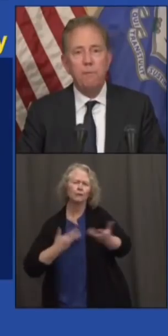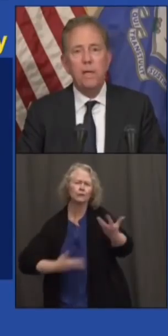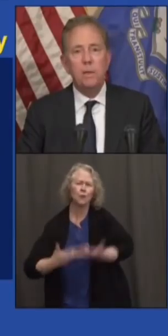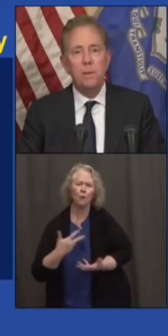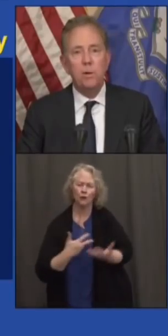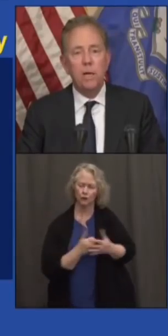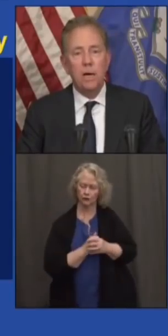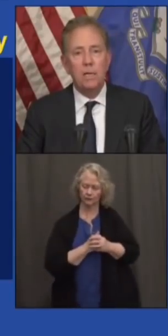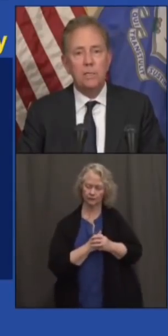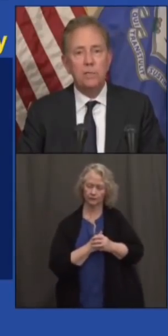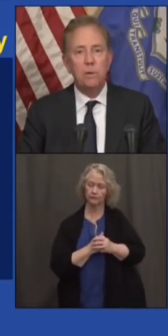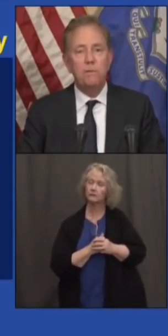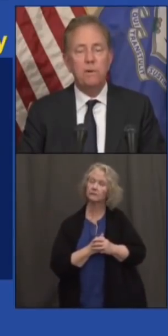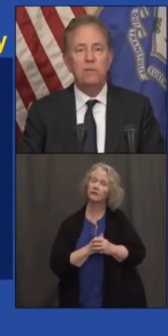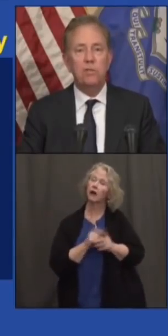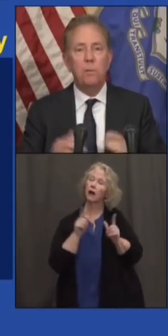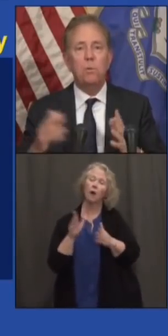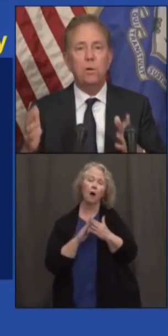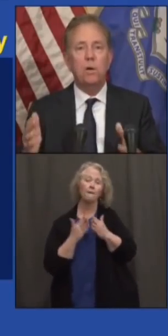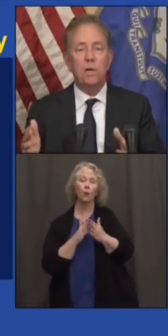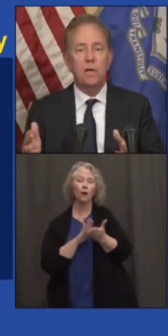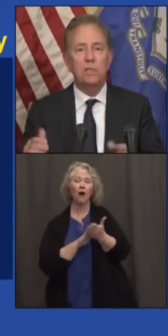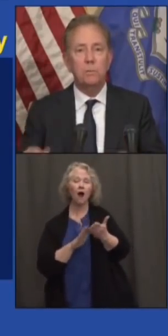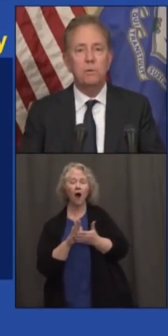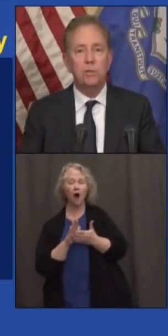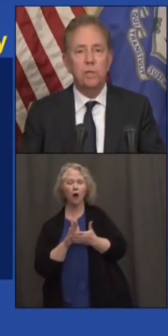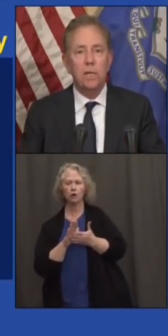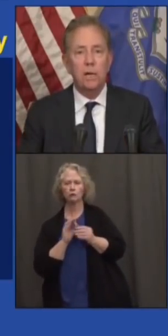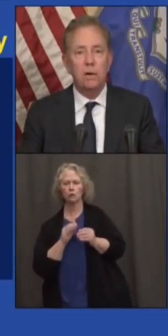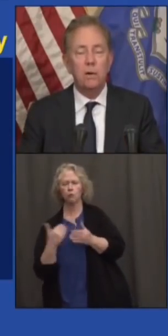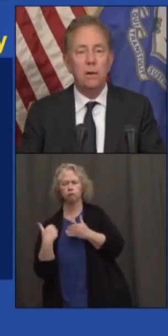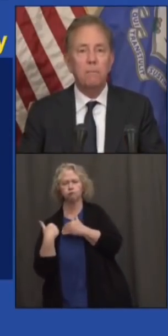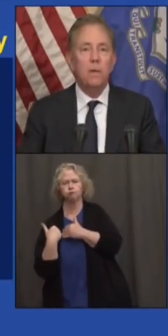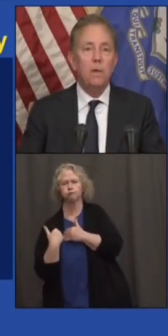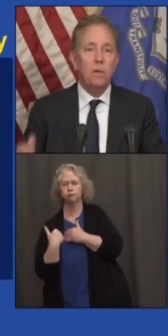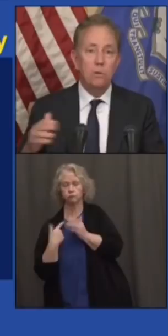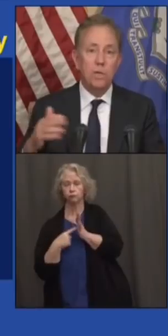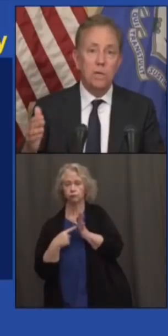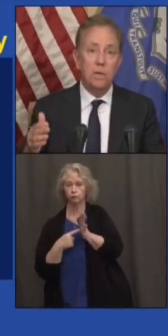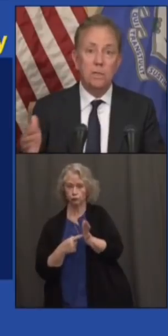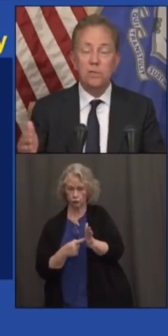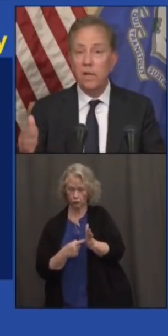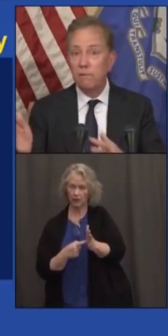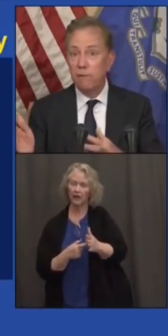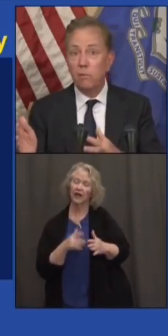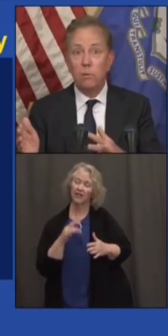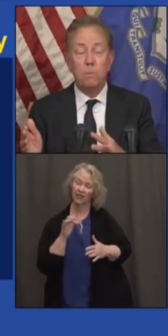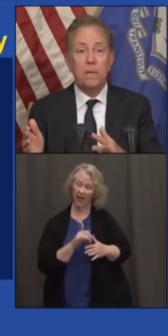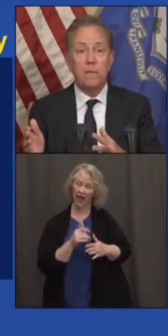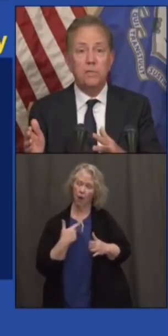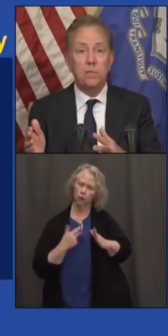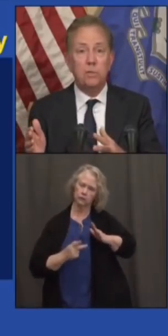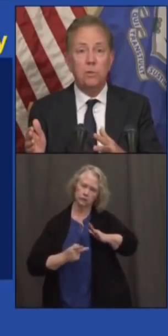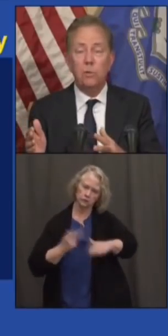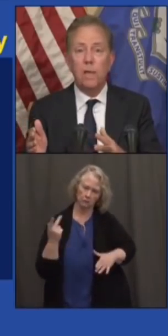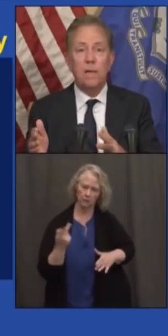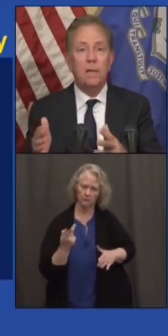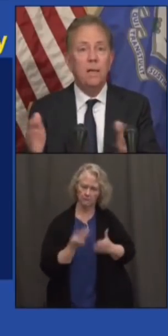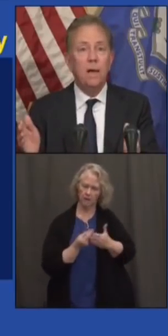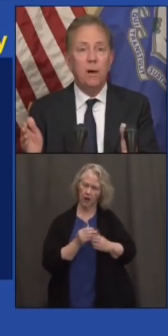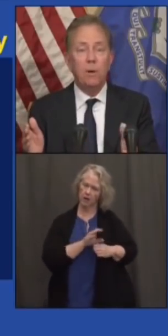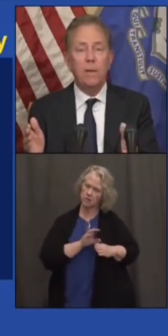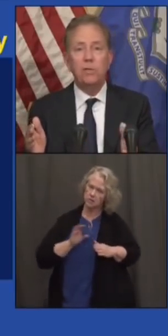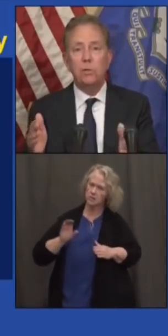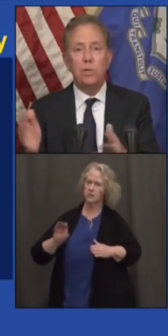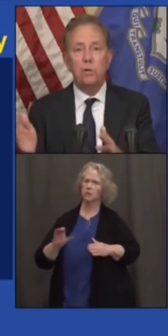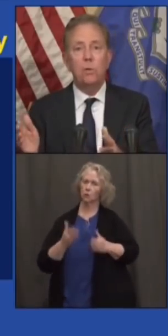Debt-free community college. We've doubled our contribution there, using, in this case, federal monies to do that.